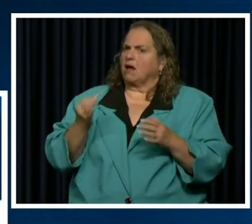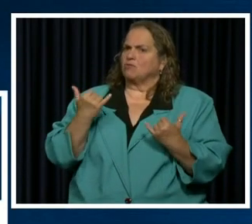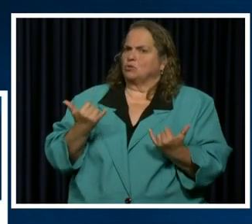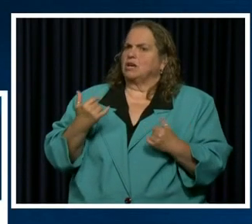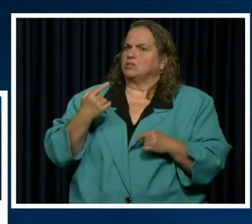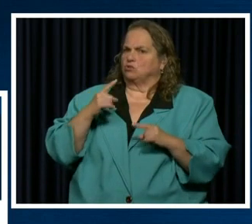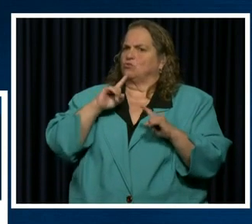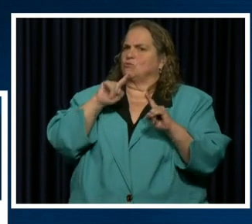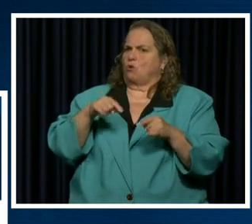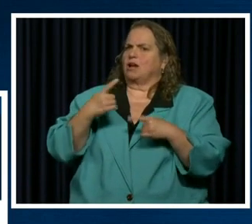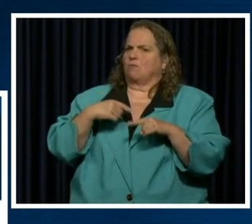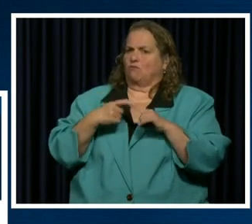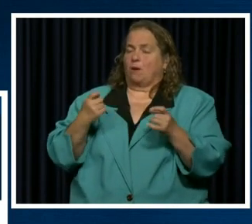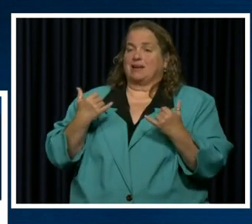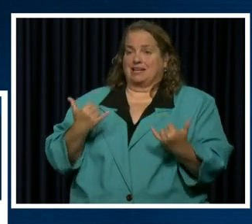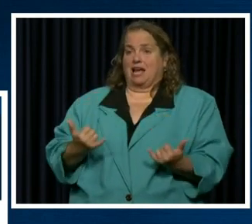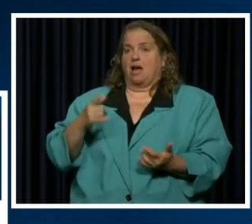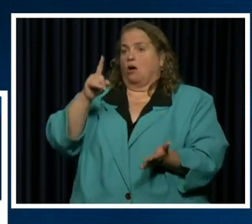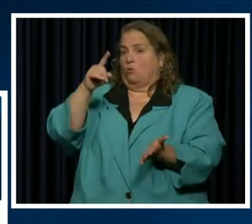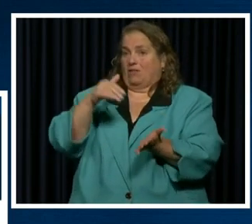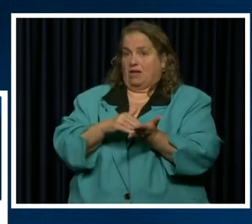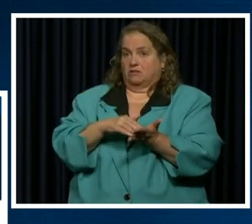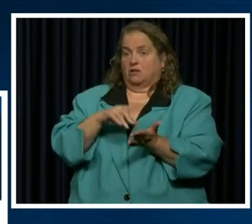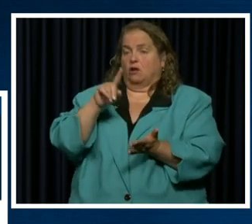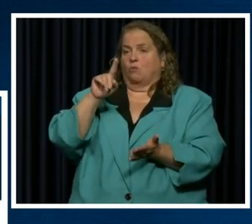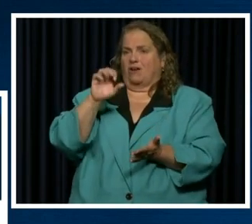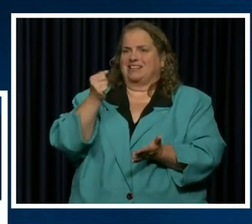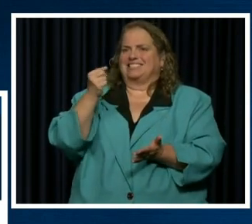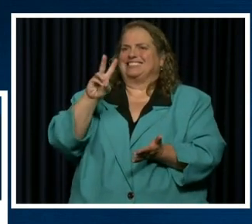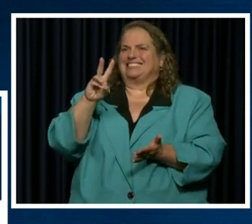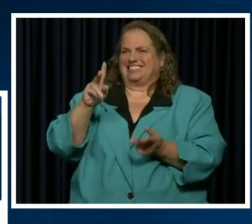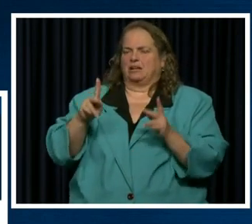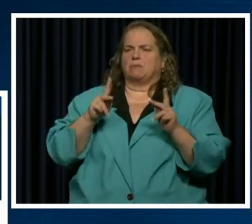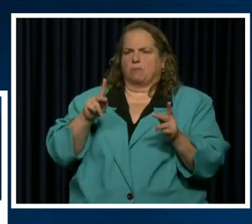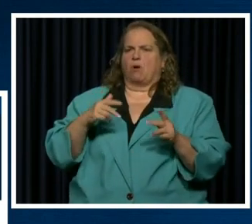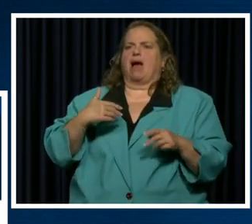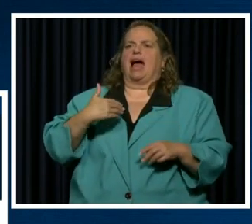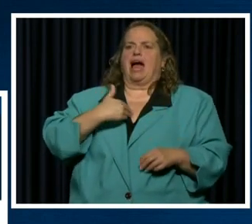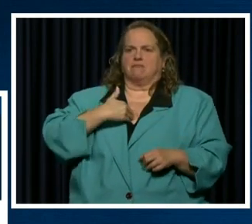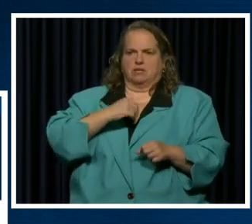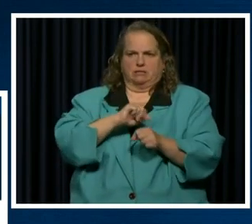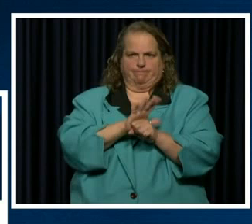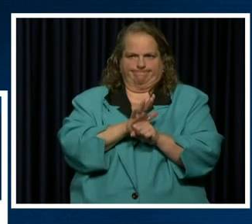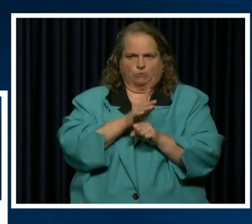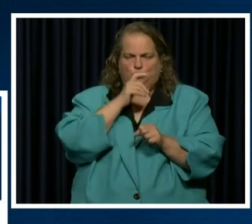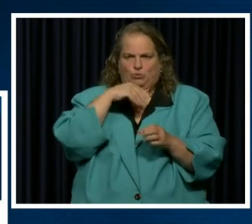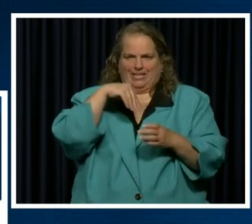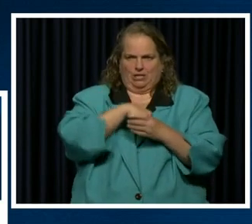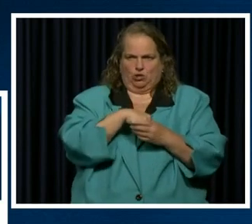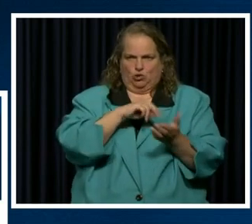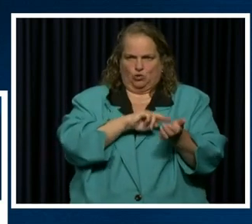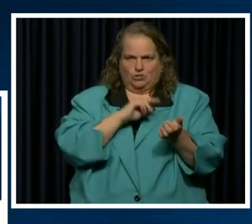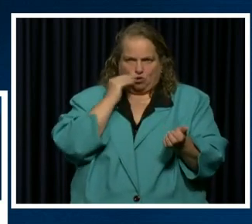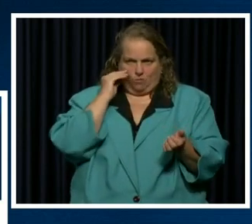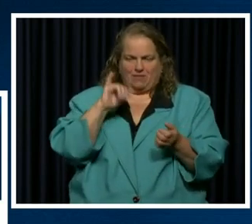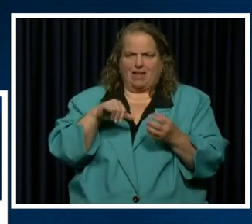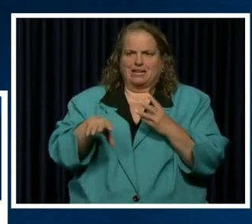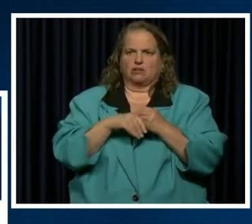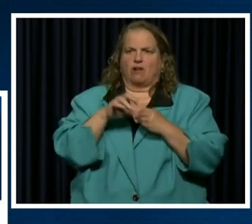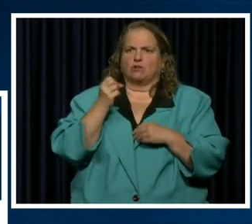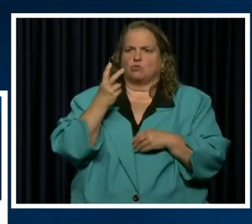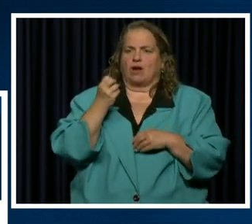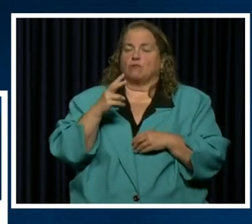Now 1116 residents have tested positive. That's an addition of 12 32